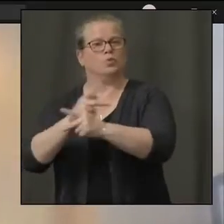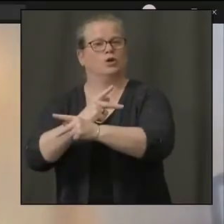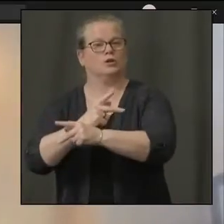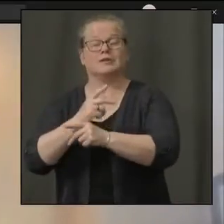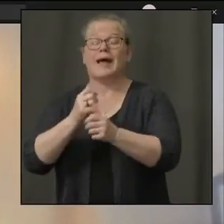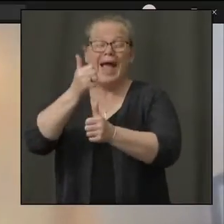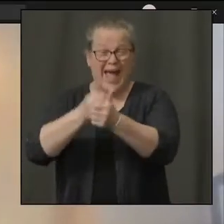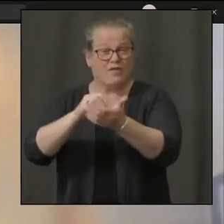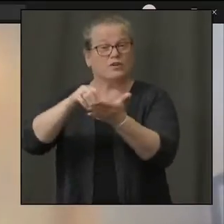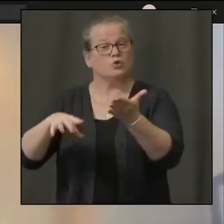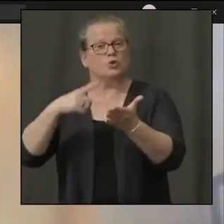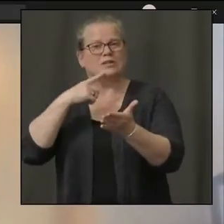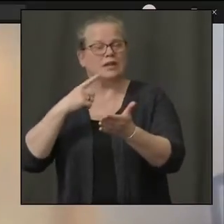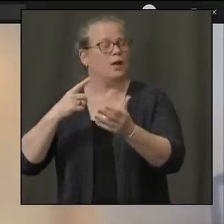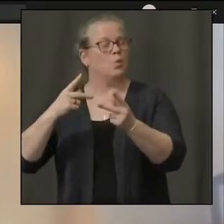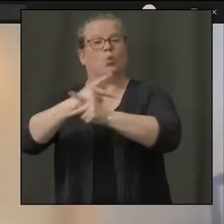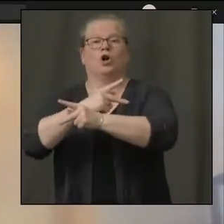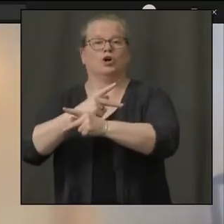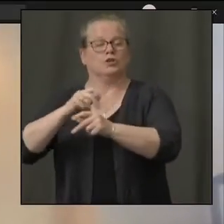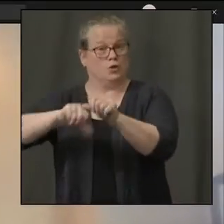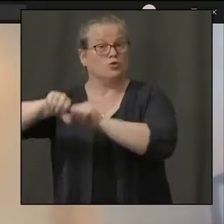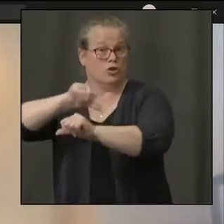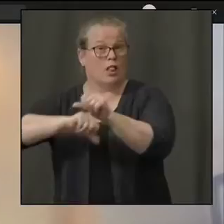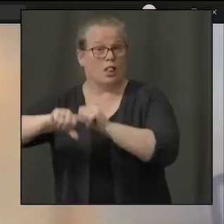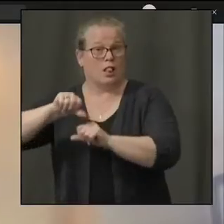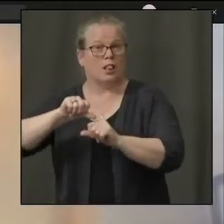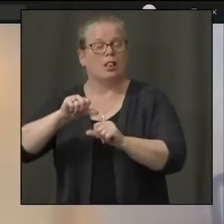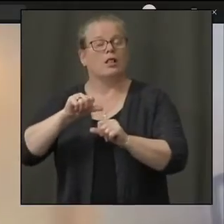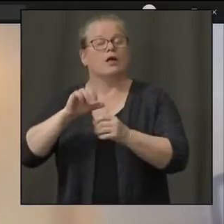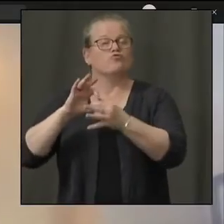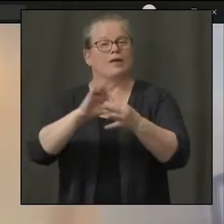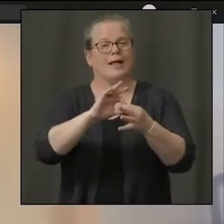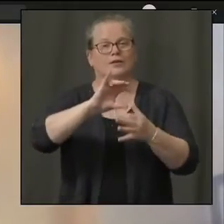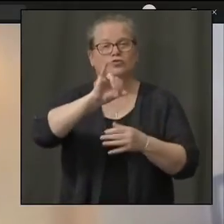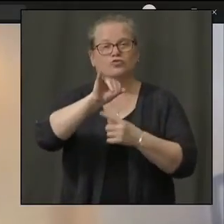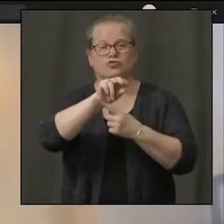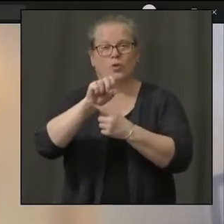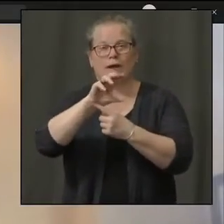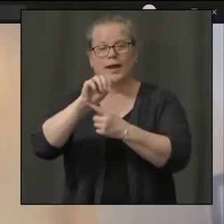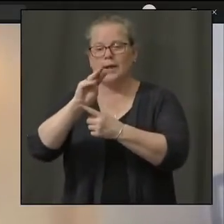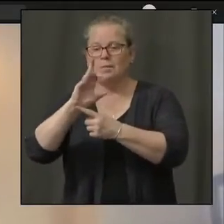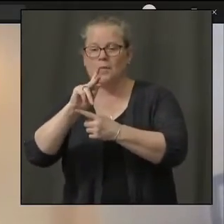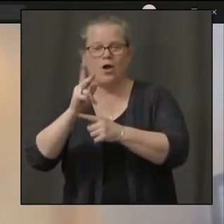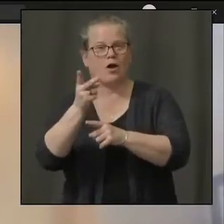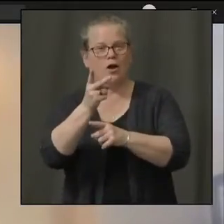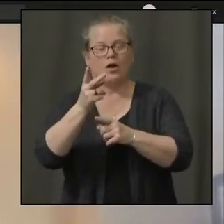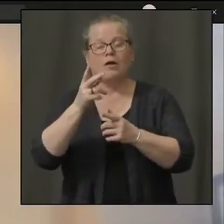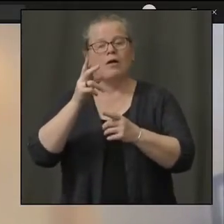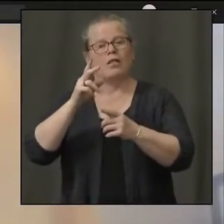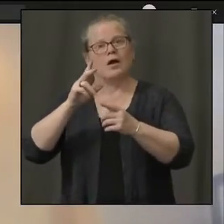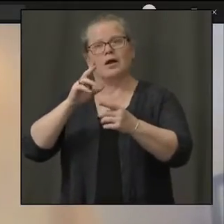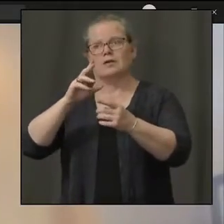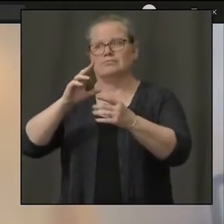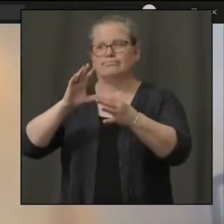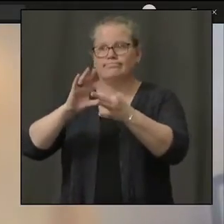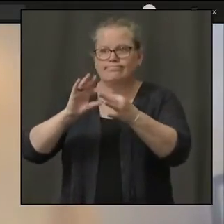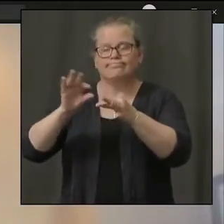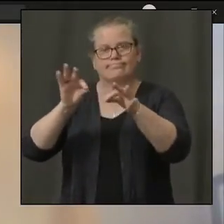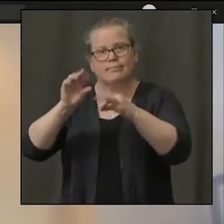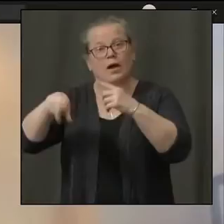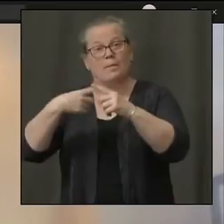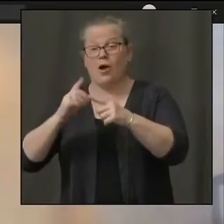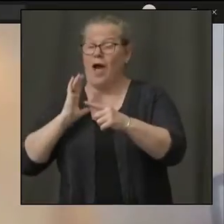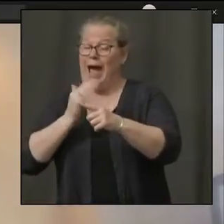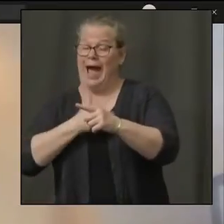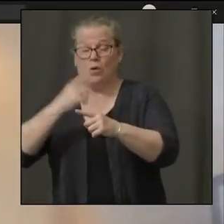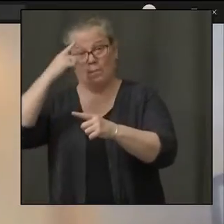adjustment. And to the points that Joanne and Mark made, you know, our full array of mental health services are still being provided,